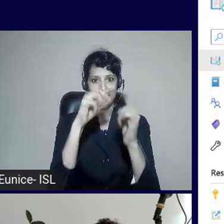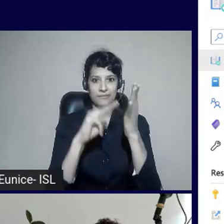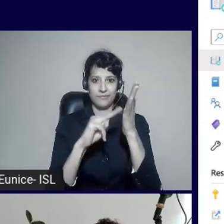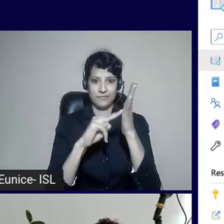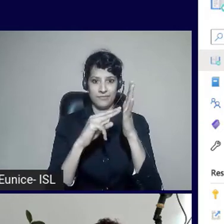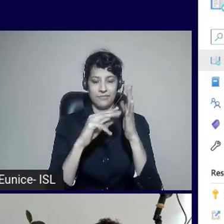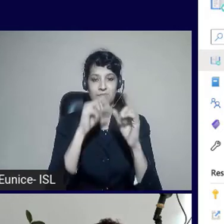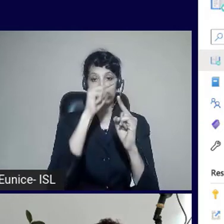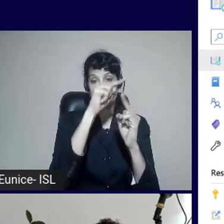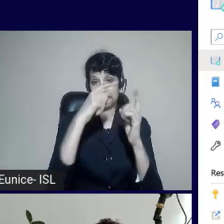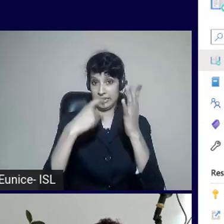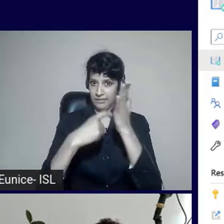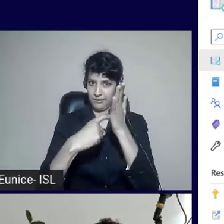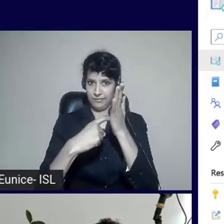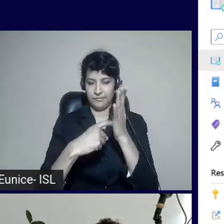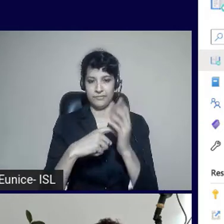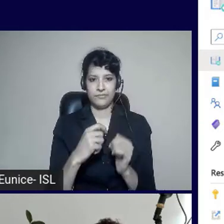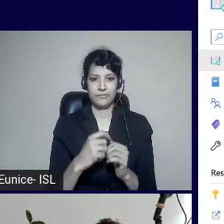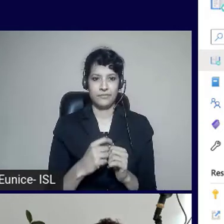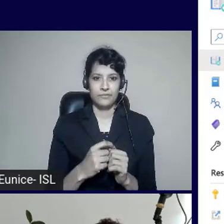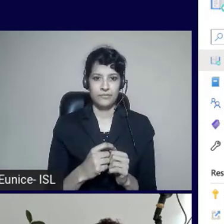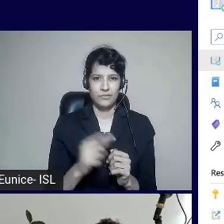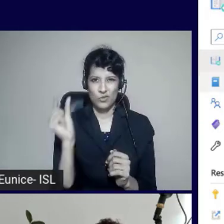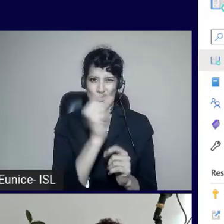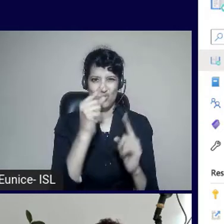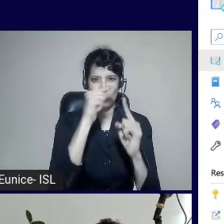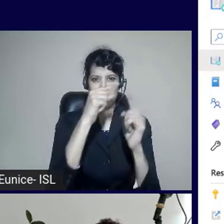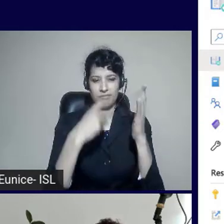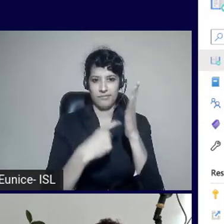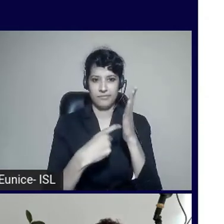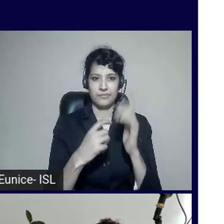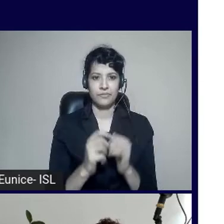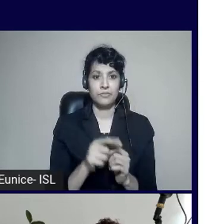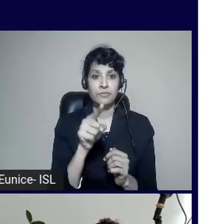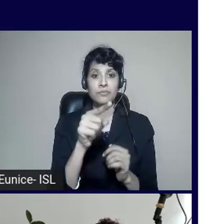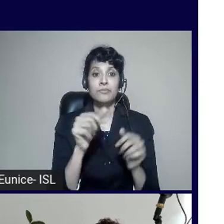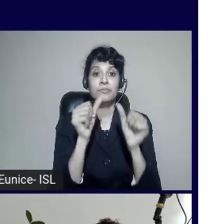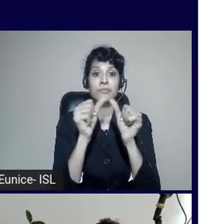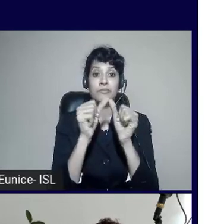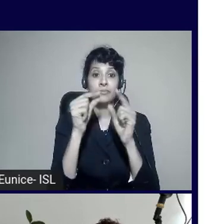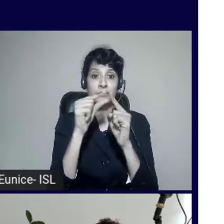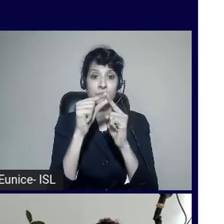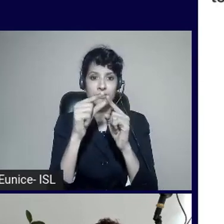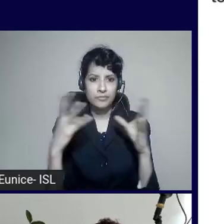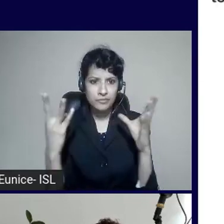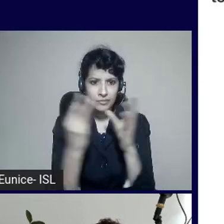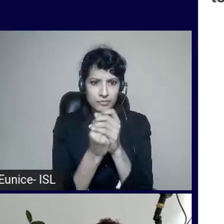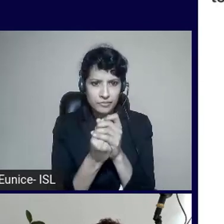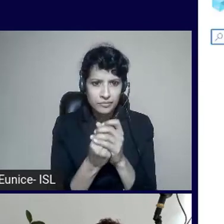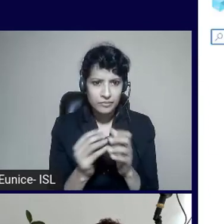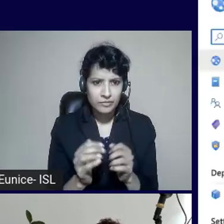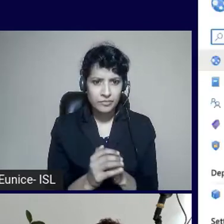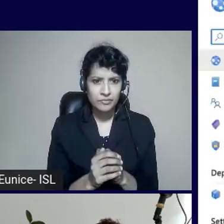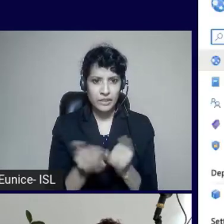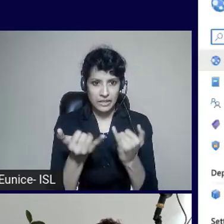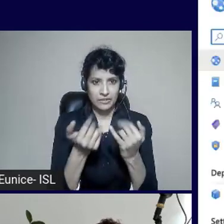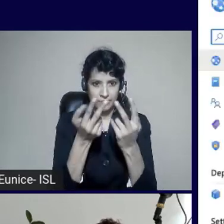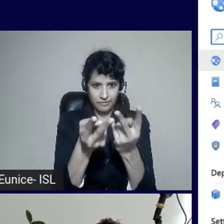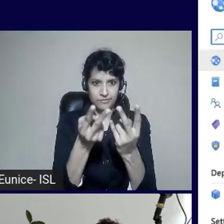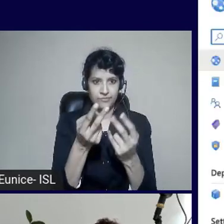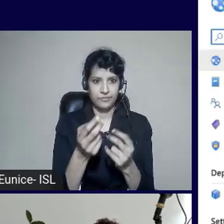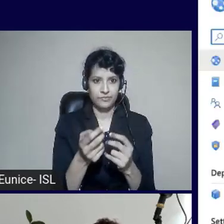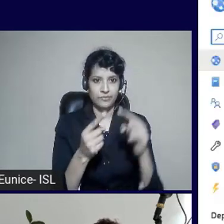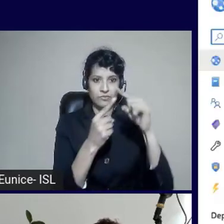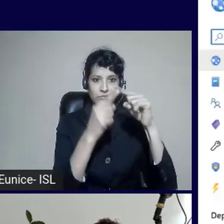application with my HTML in it. And the Tomcat application is on Azure App Service and I'm hosting that there. And this